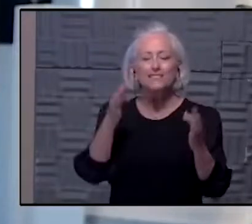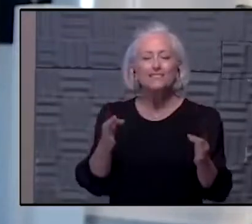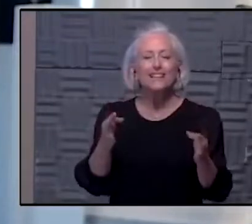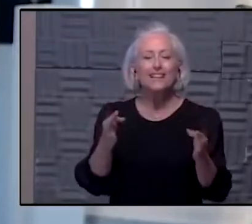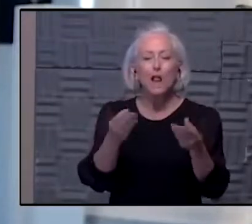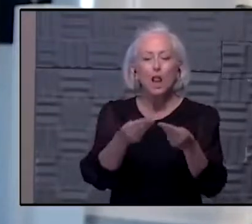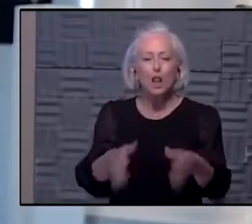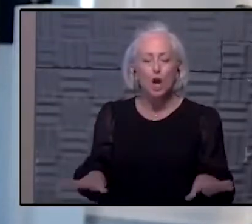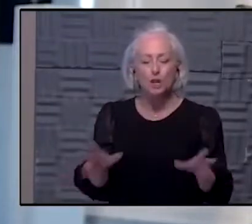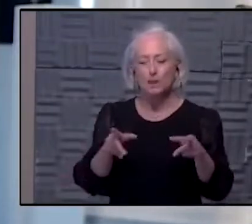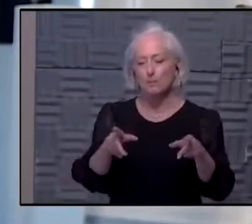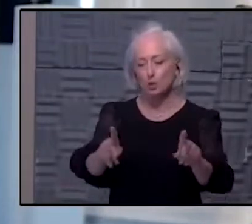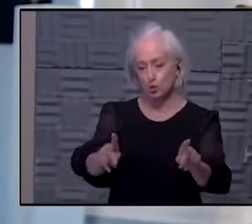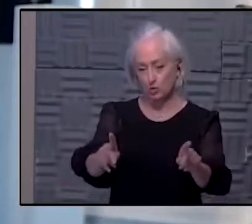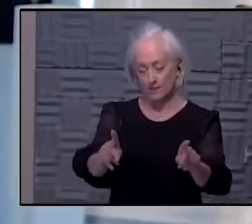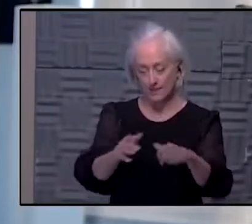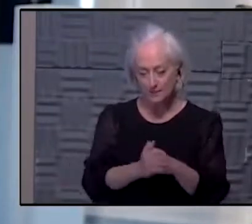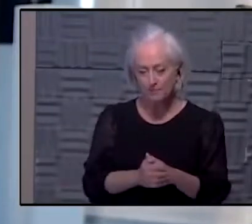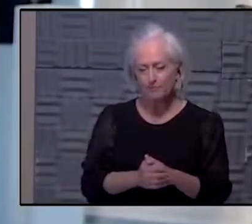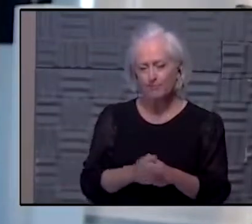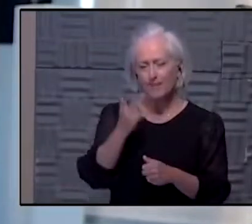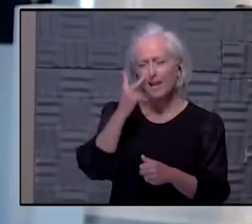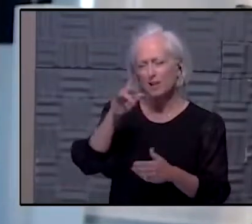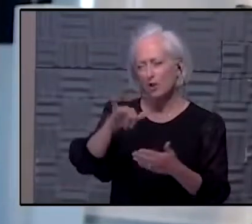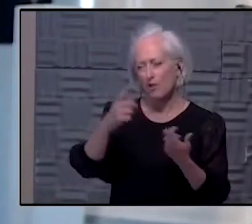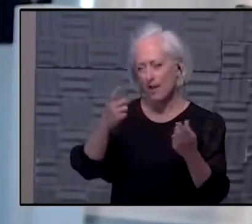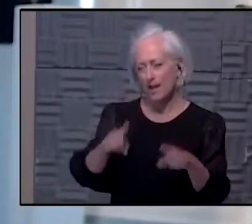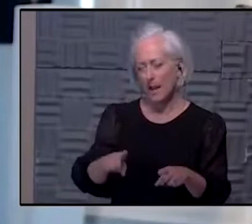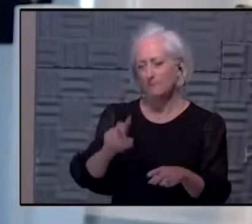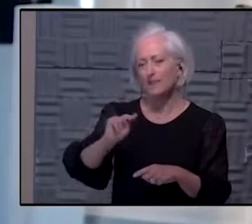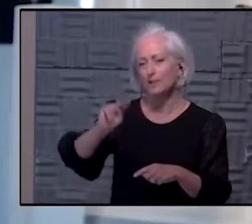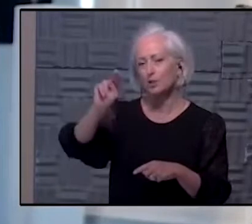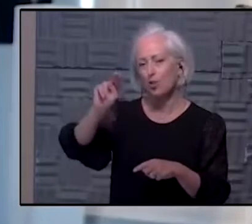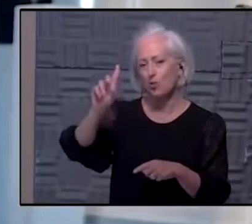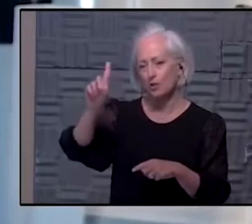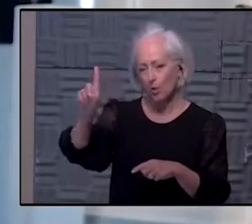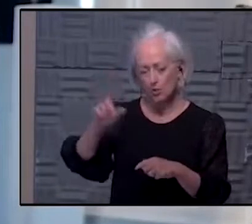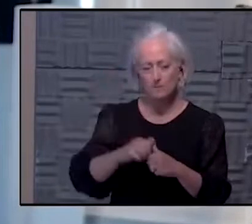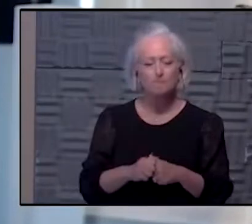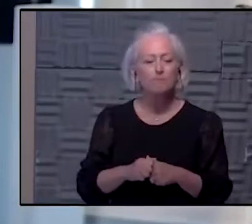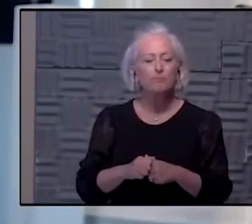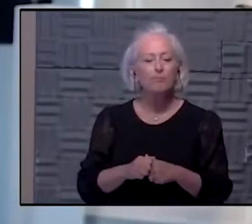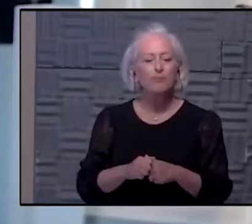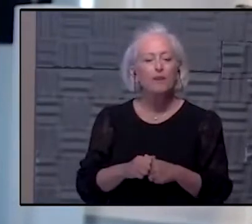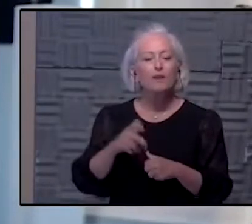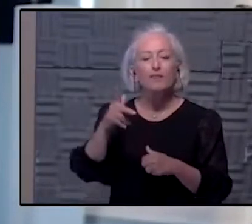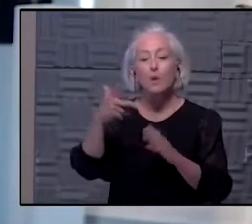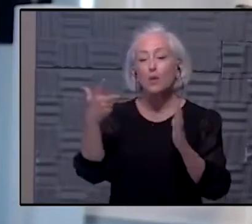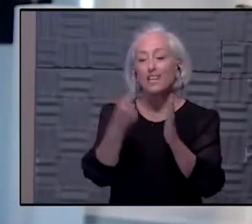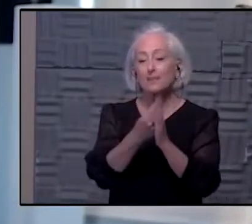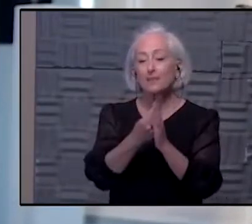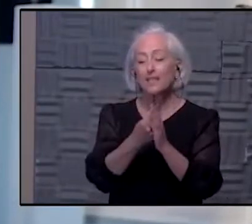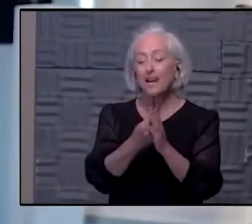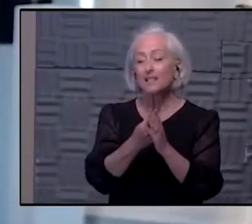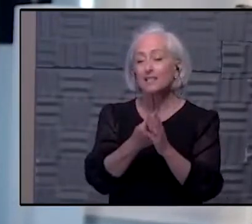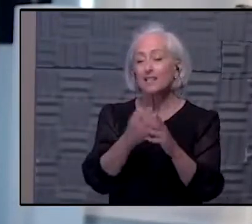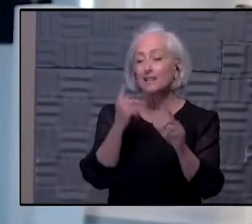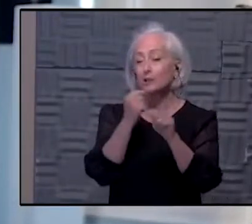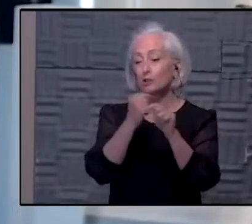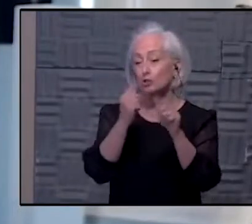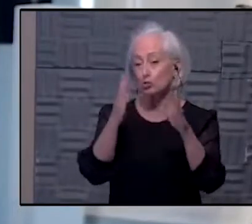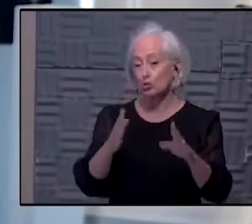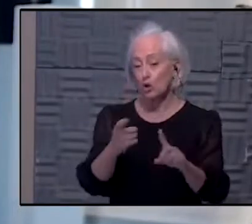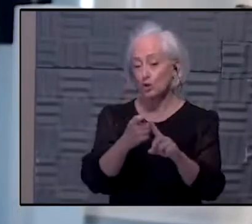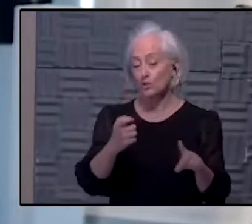in North Dakota, I read this a couple of weeks ago, about North Dakota was immunizing Canadian truckers because they're coming in from a country that is